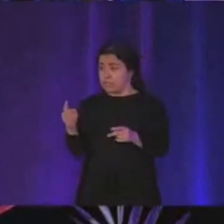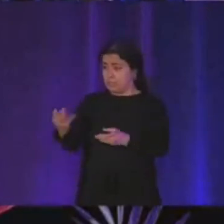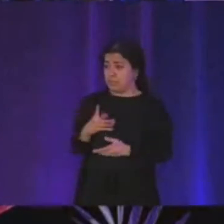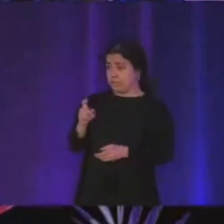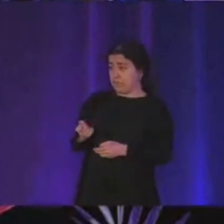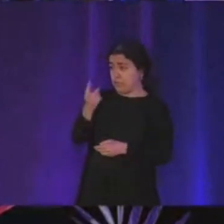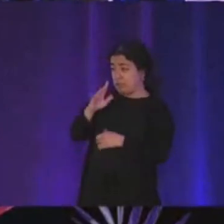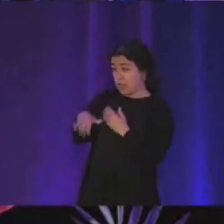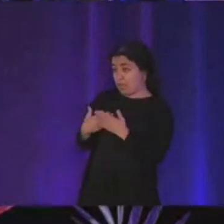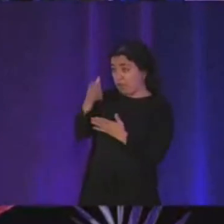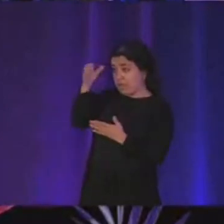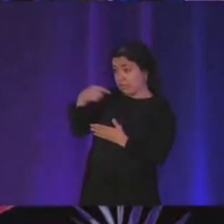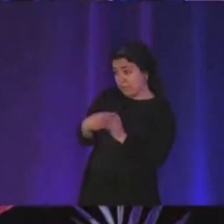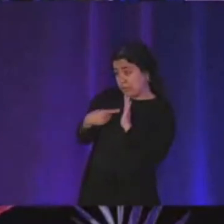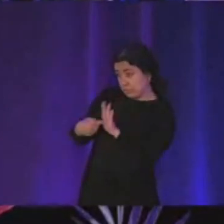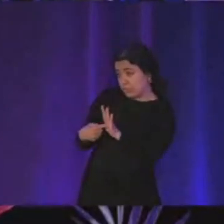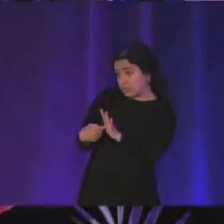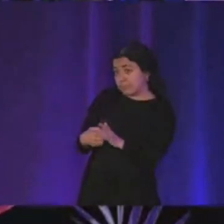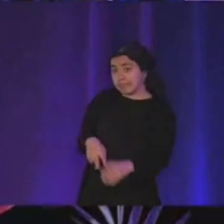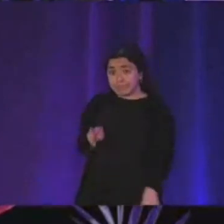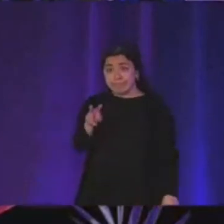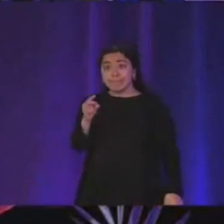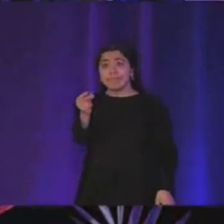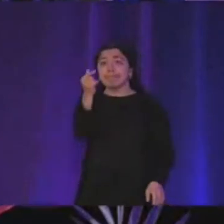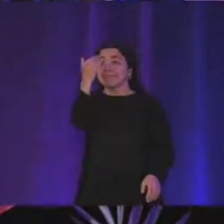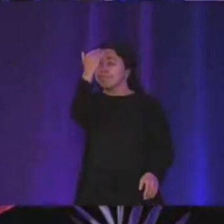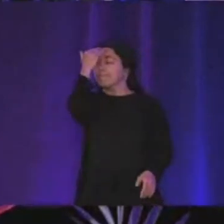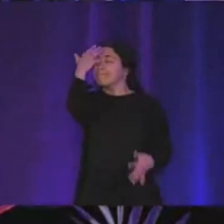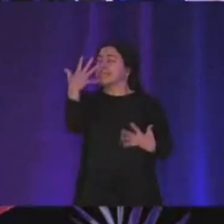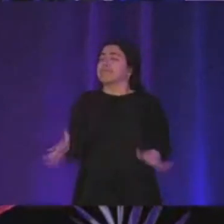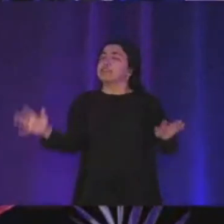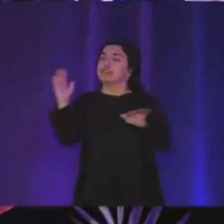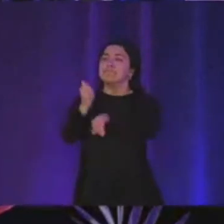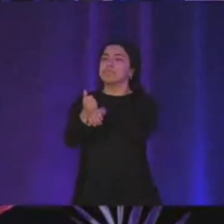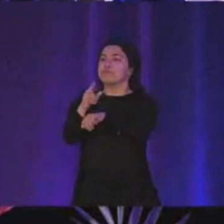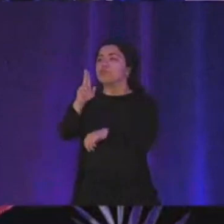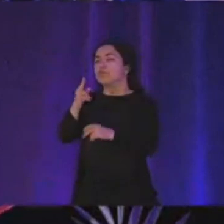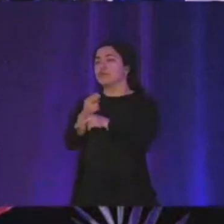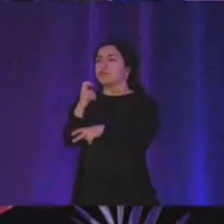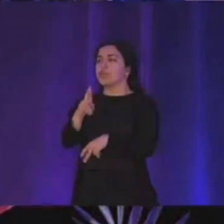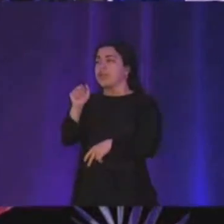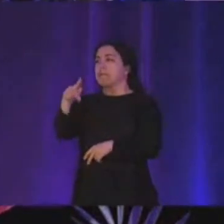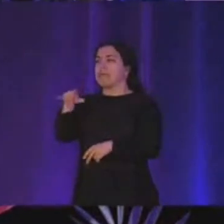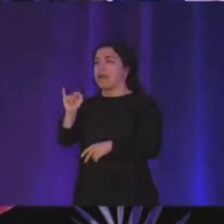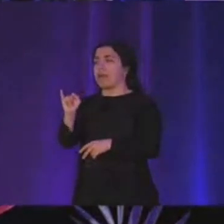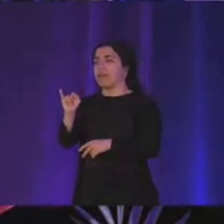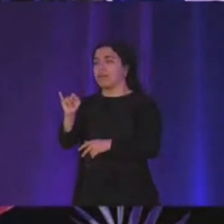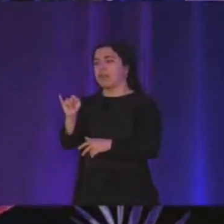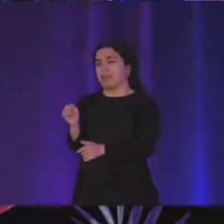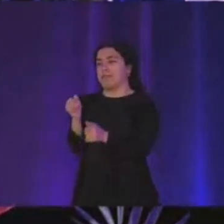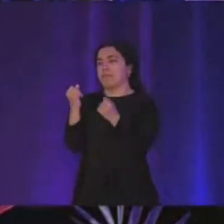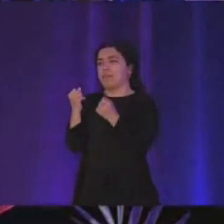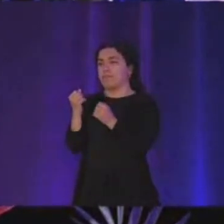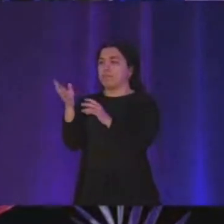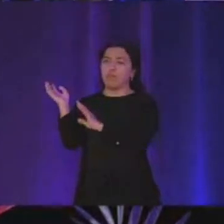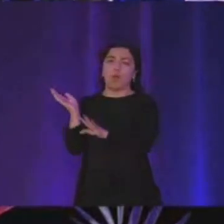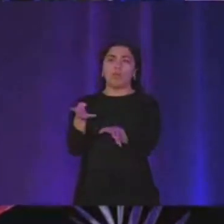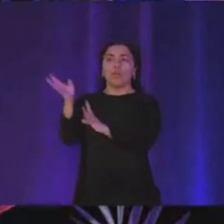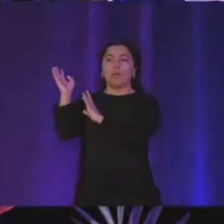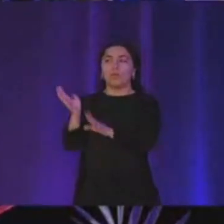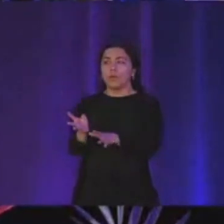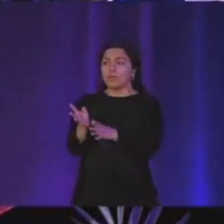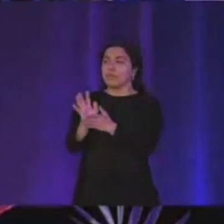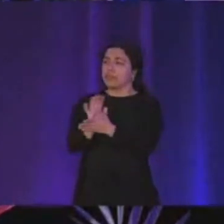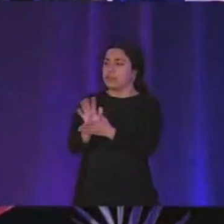concepts i've showed you uh into like yep i can just uh create use an api as like hey loads uh video like do a